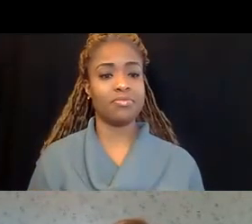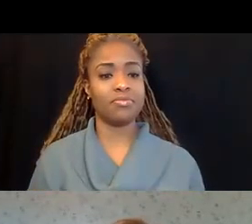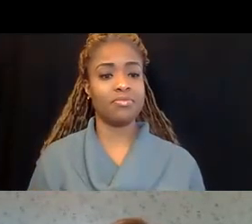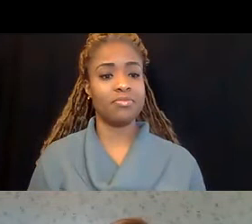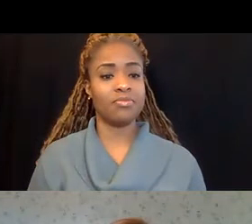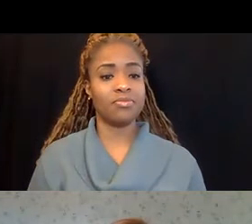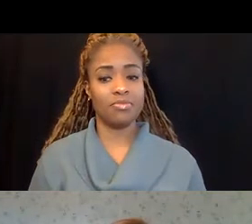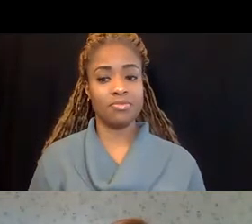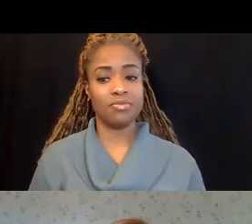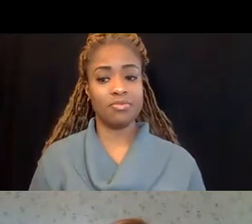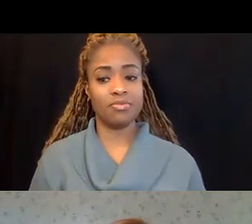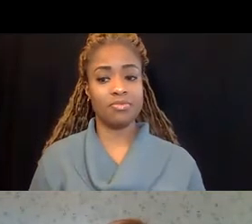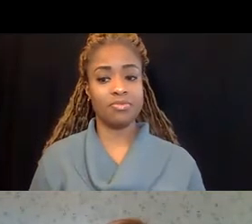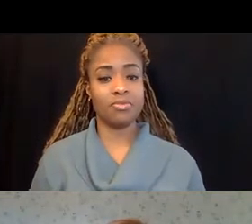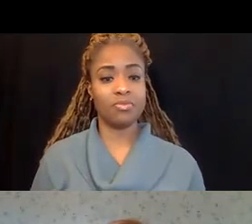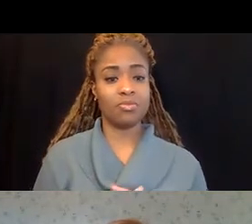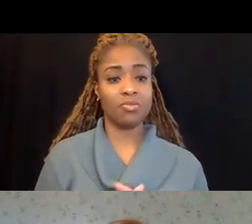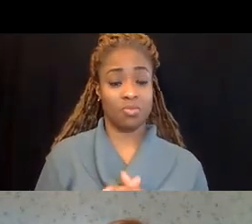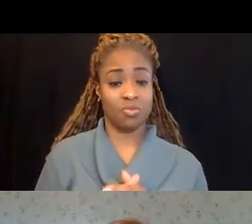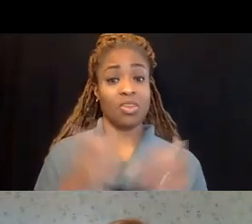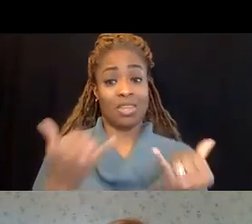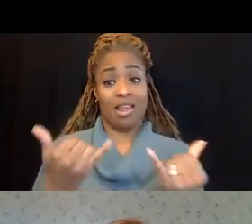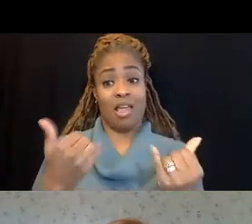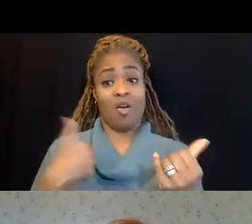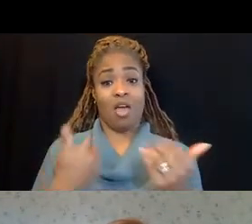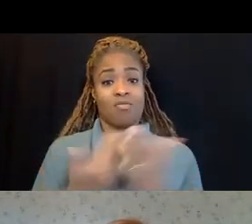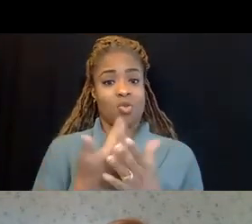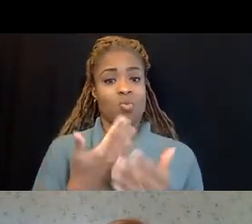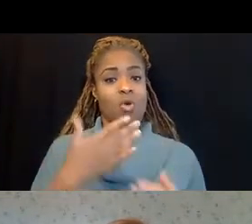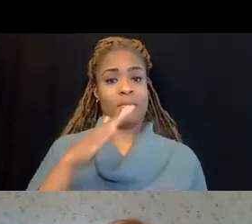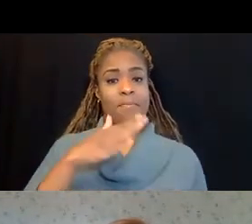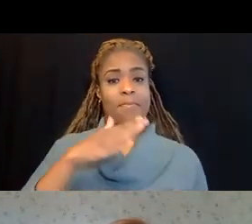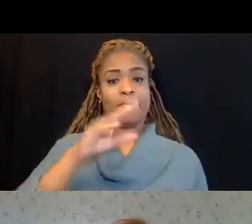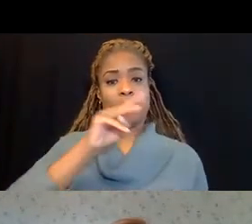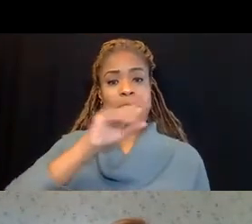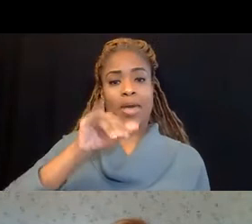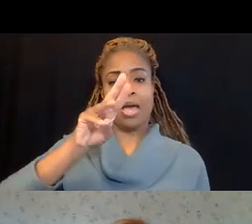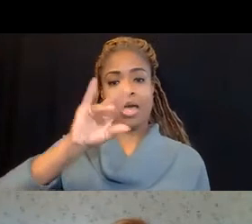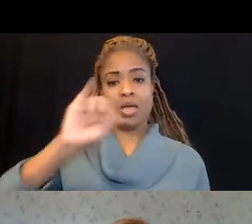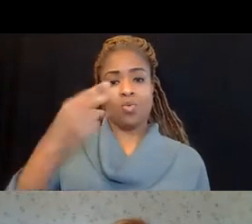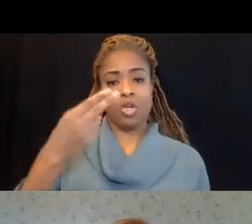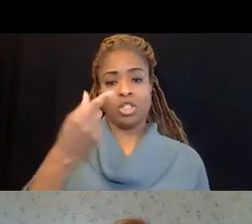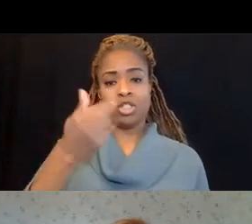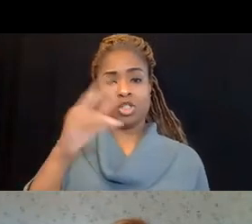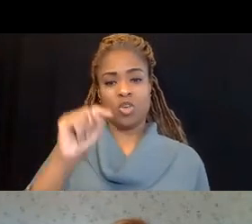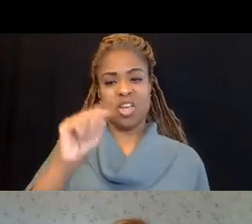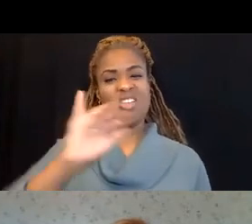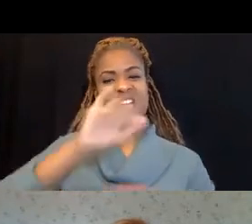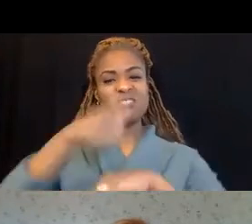Another neat thing we have is MIWISH grants created in 2015.